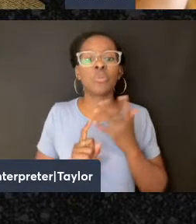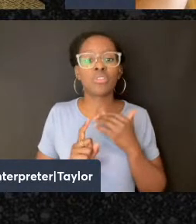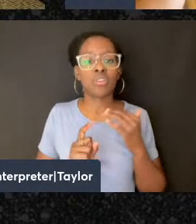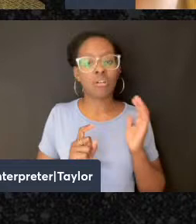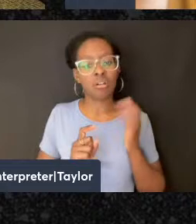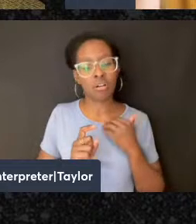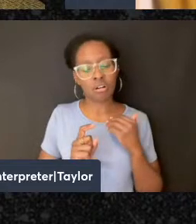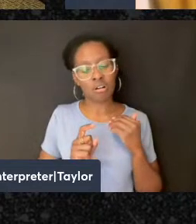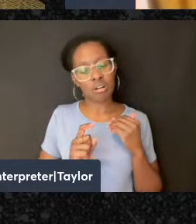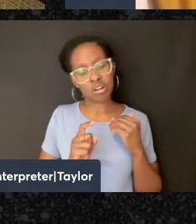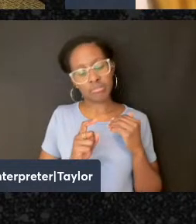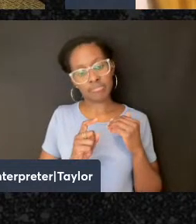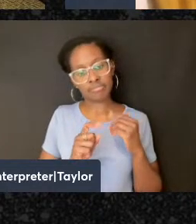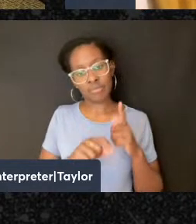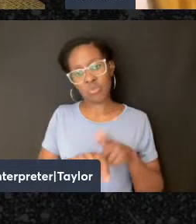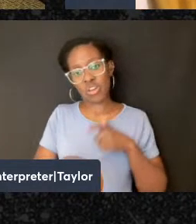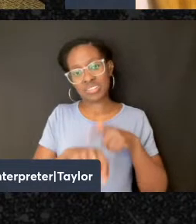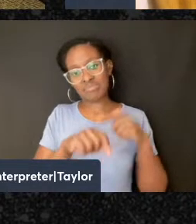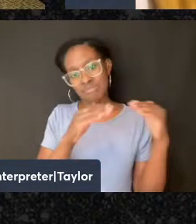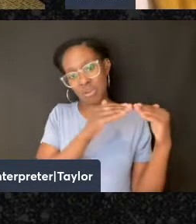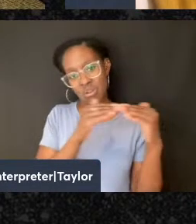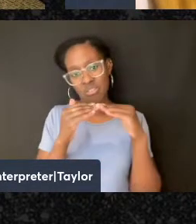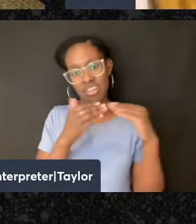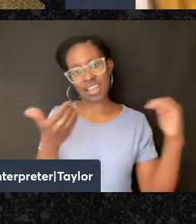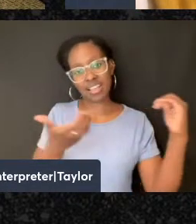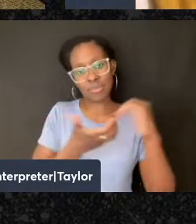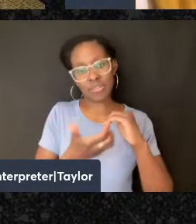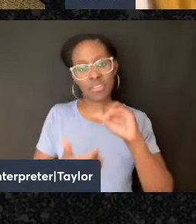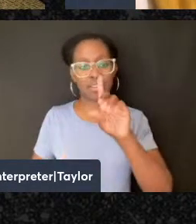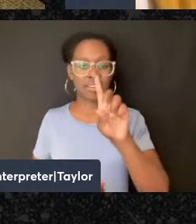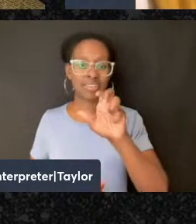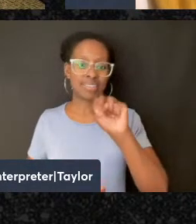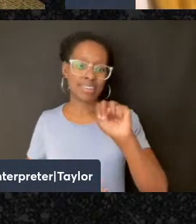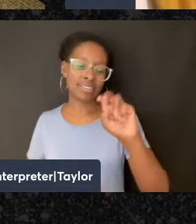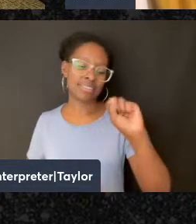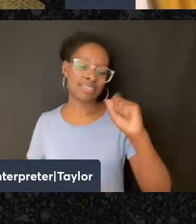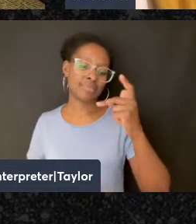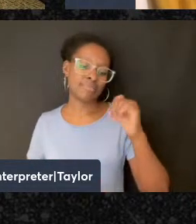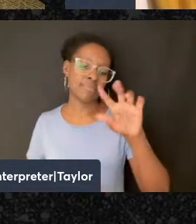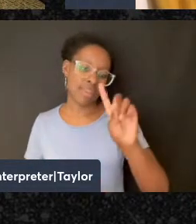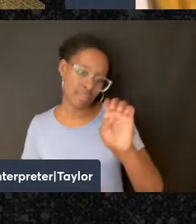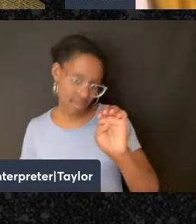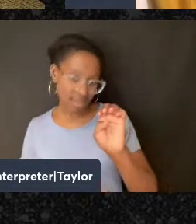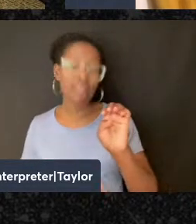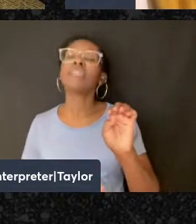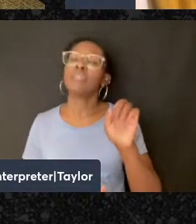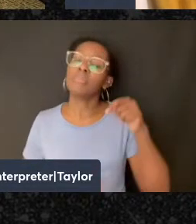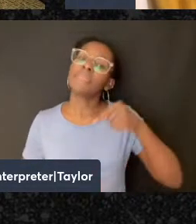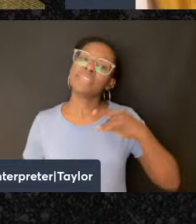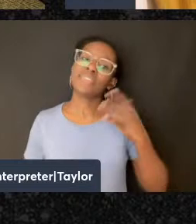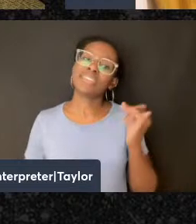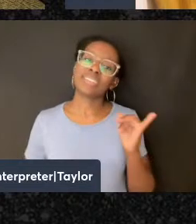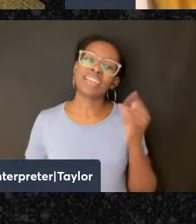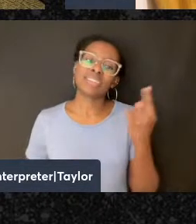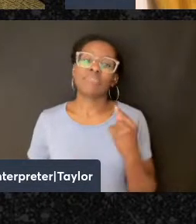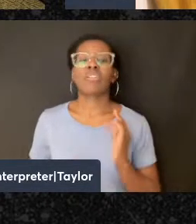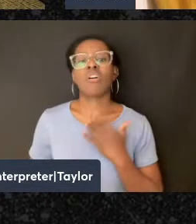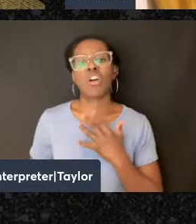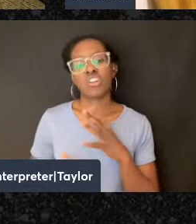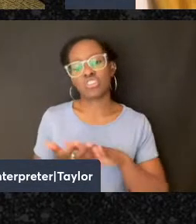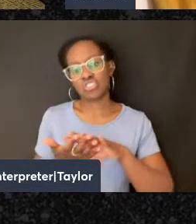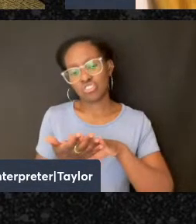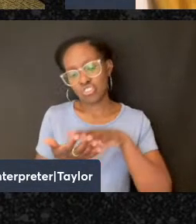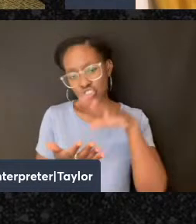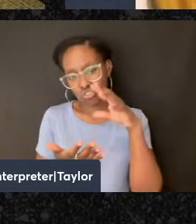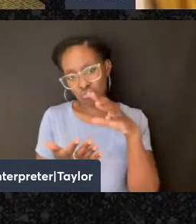and collaborator, Dean Spade. But this feels like one of the things that, again, our students are super interested